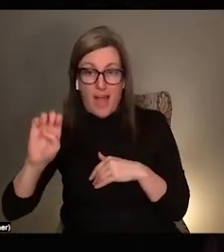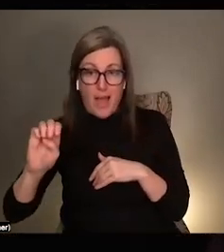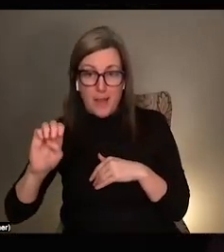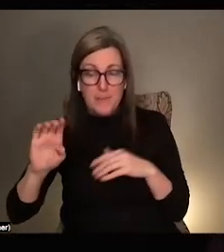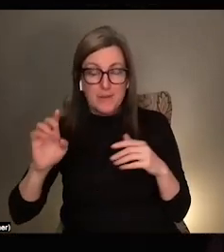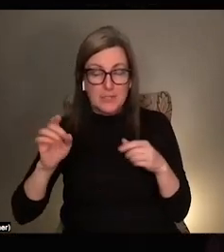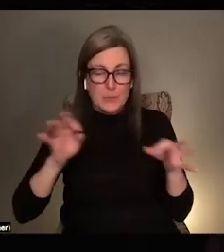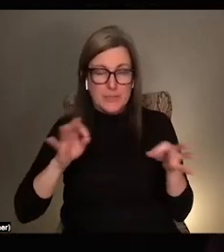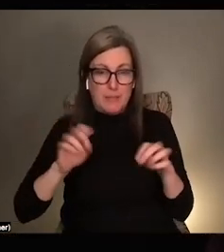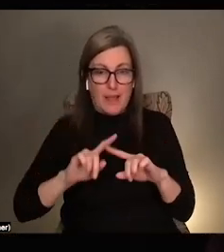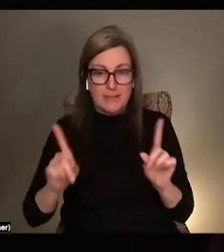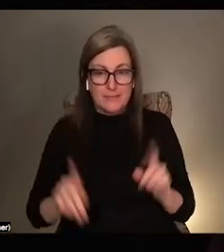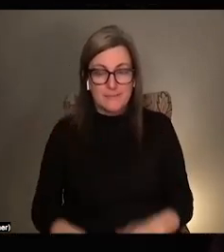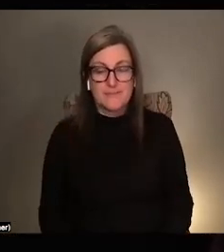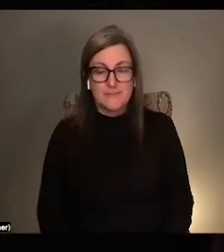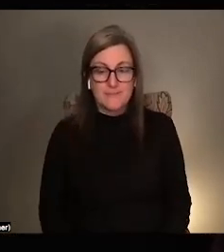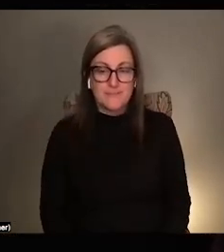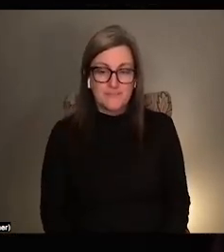Um,